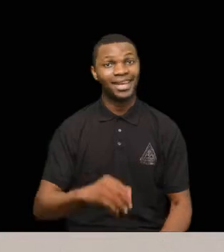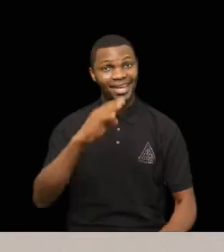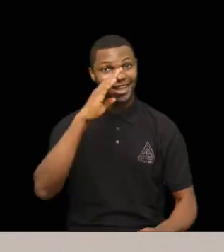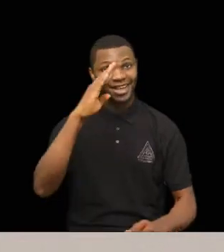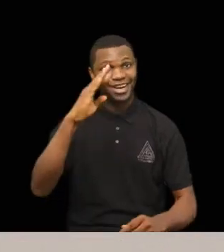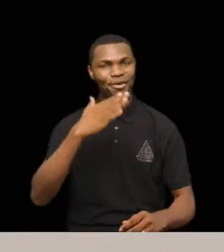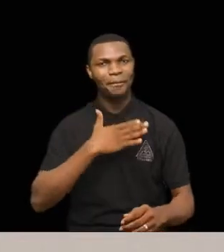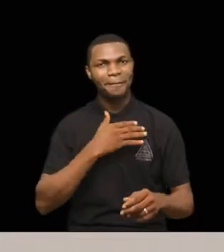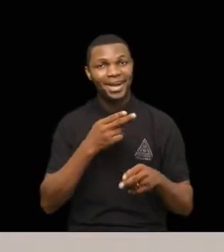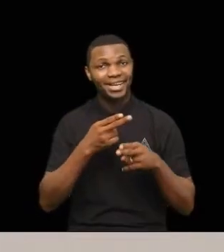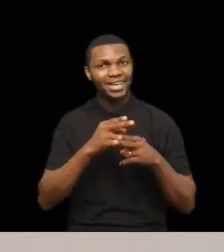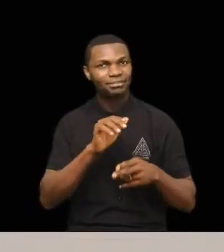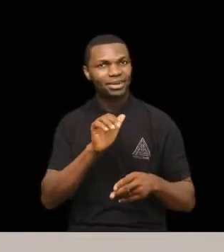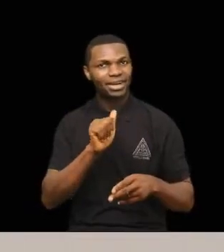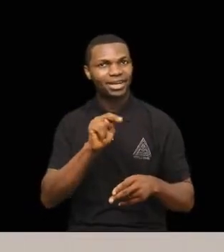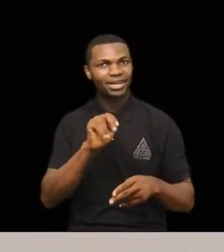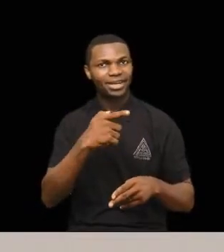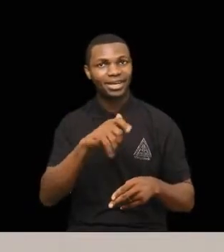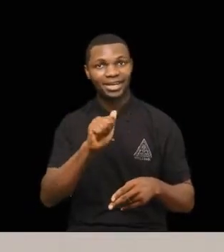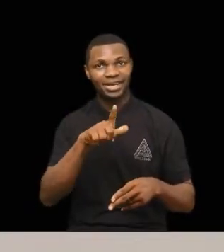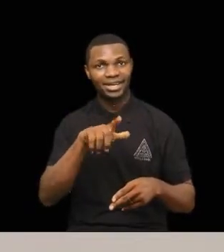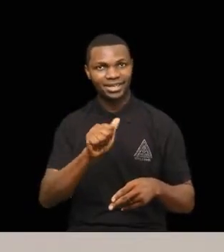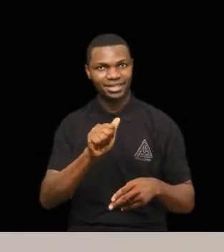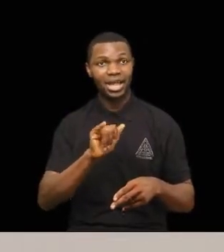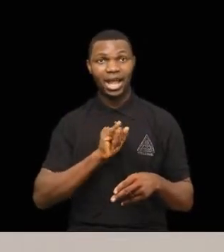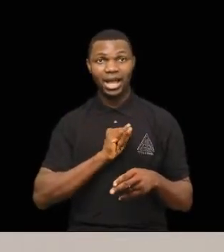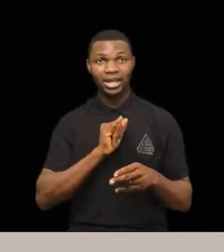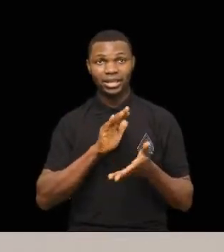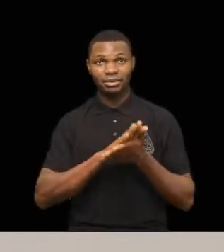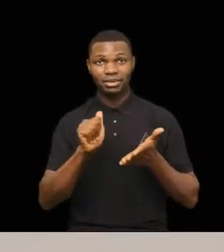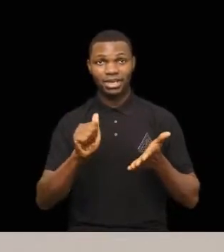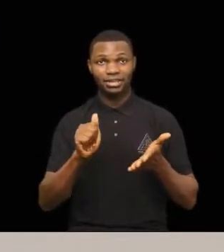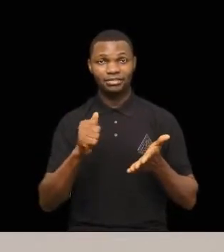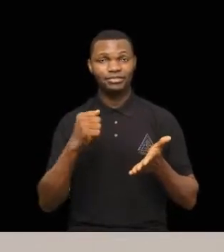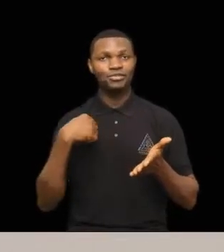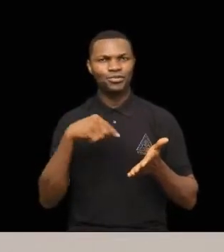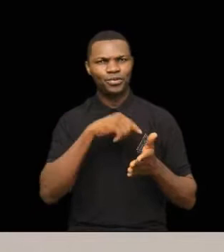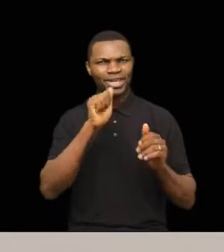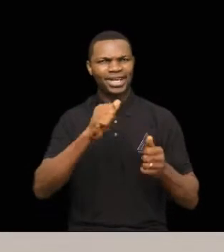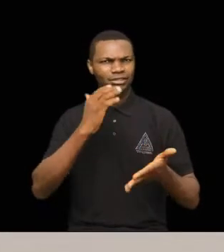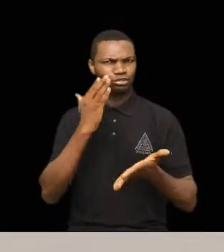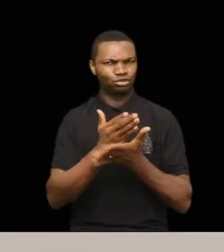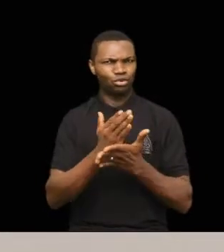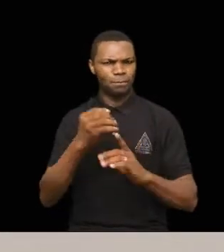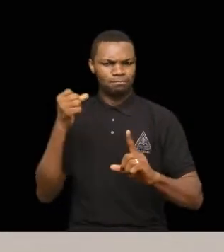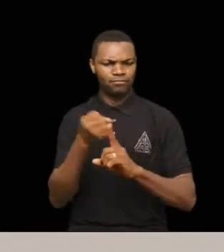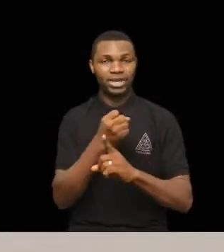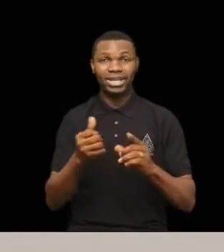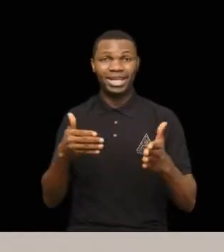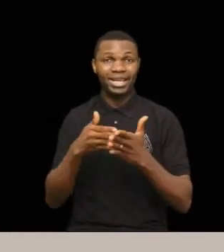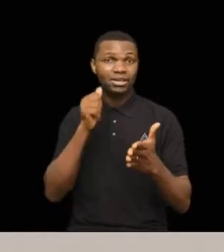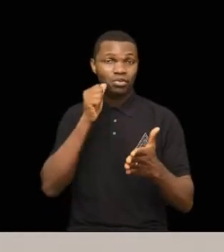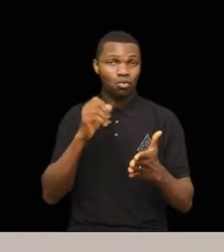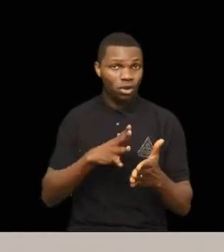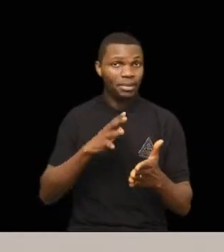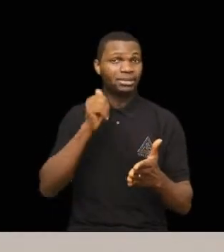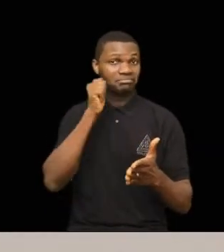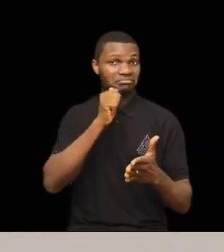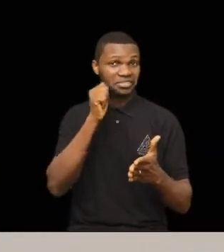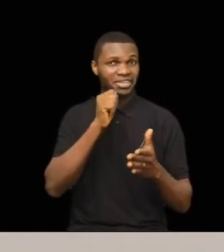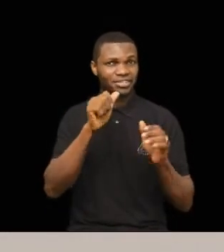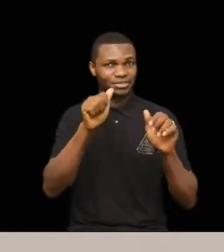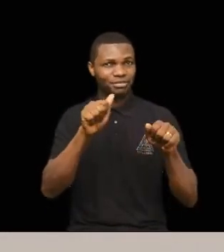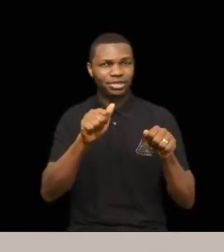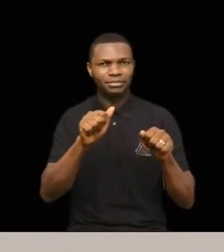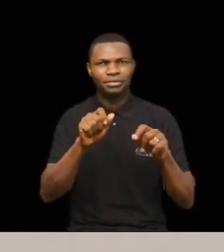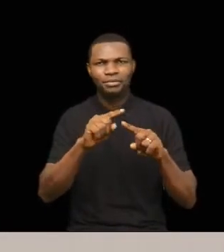hello my name na angela and i believe say we fit get zero violence against women and girls for our communities but